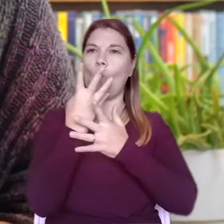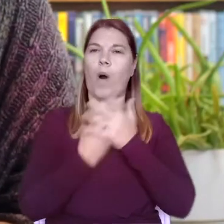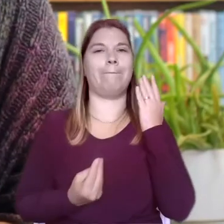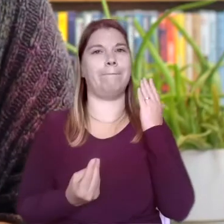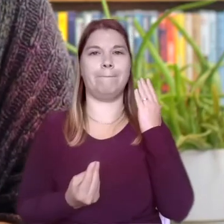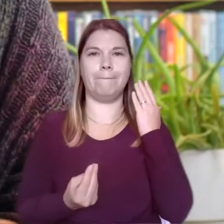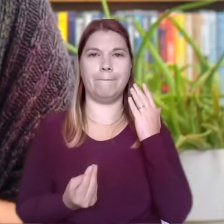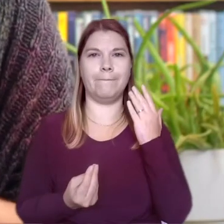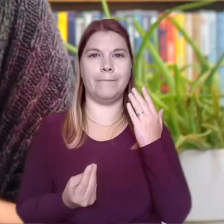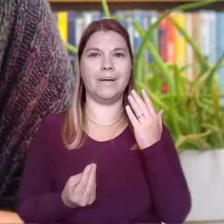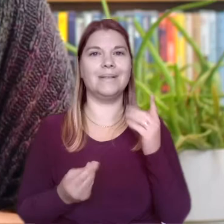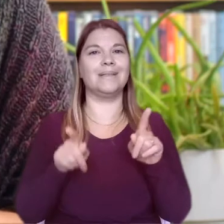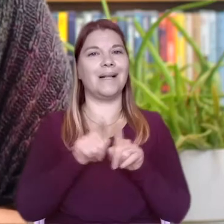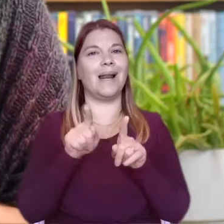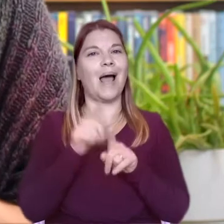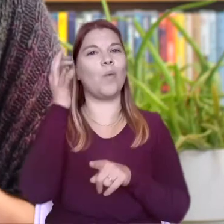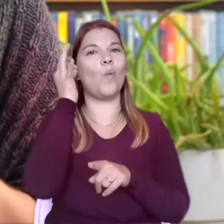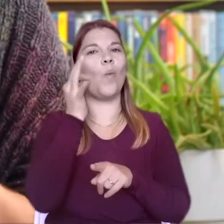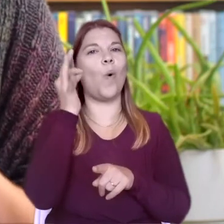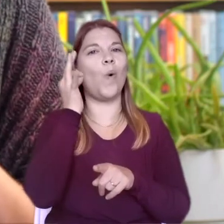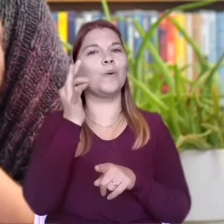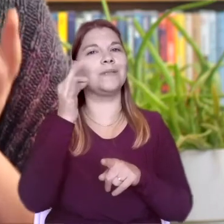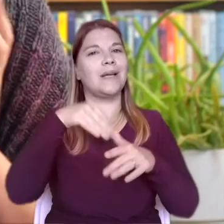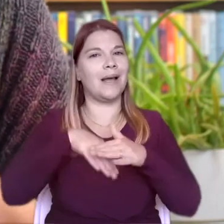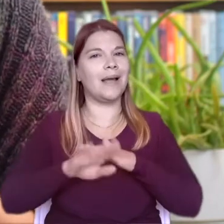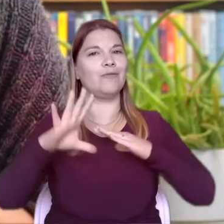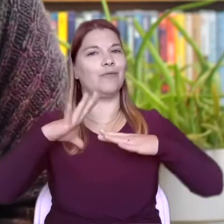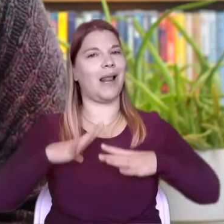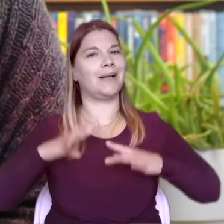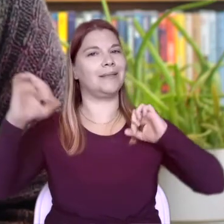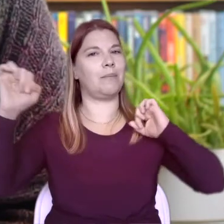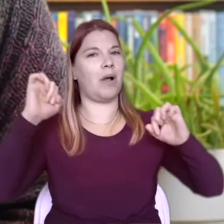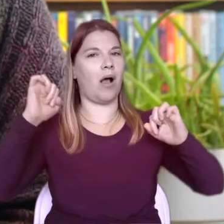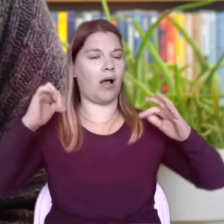themselves, a bit like water surrounds us in a nice, relaxing bath.